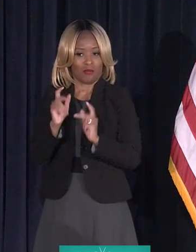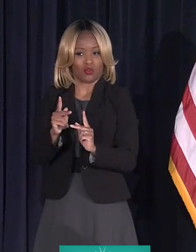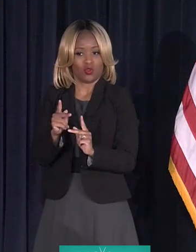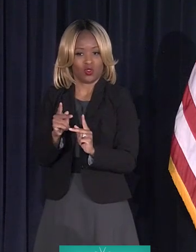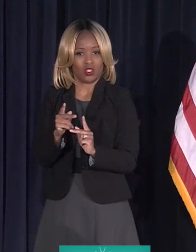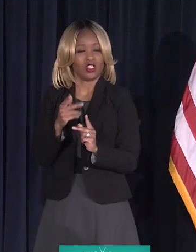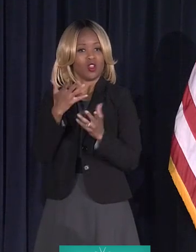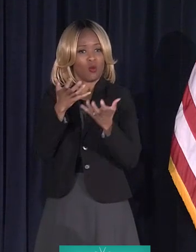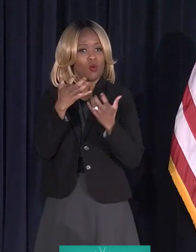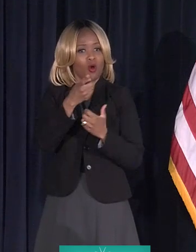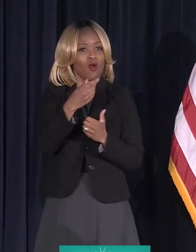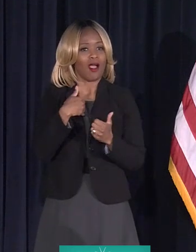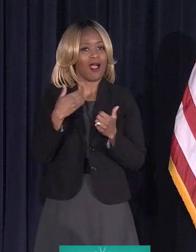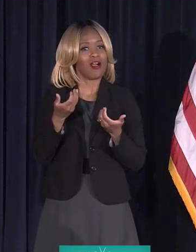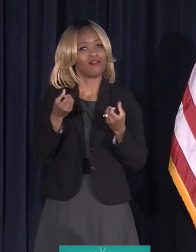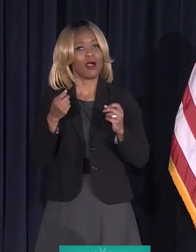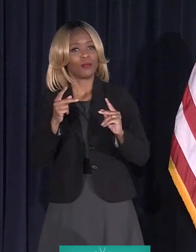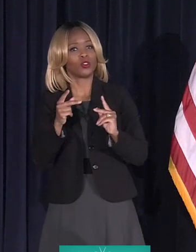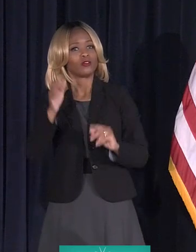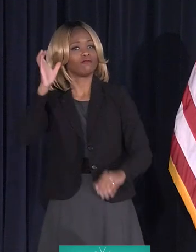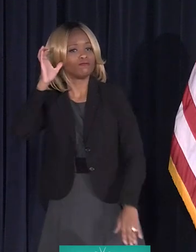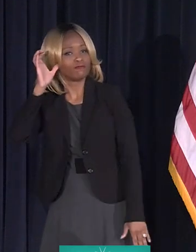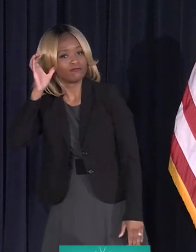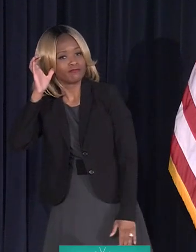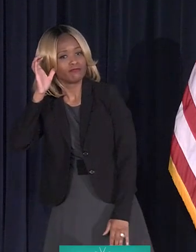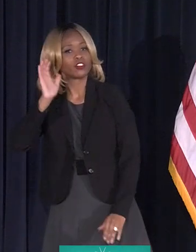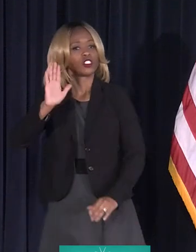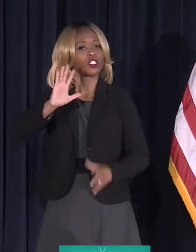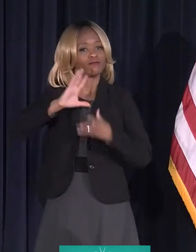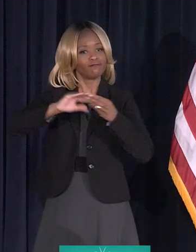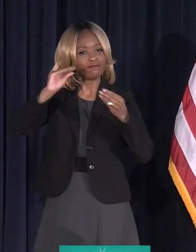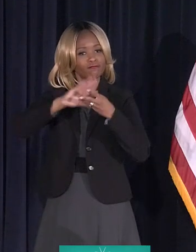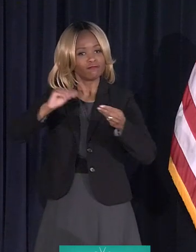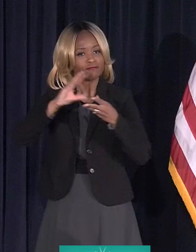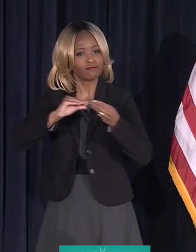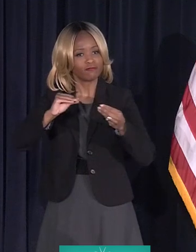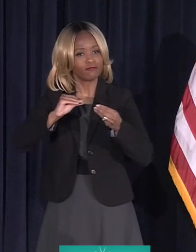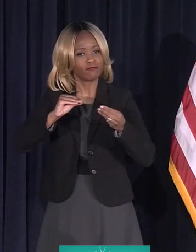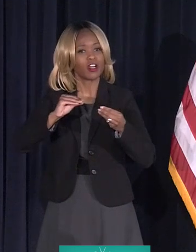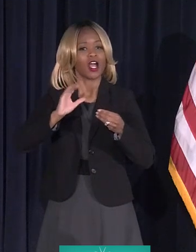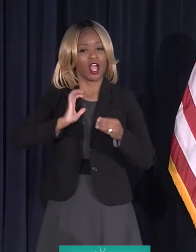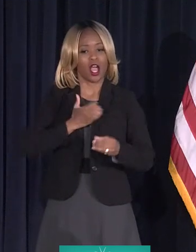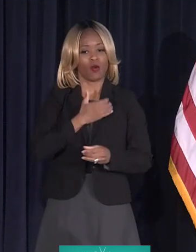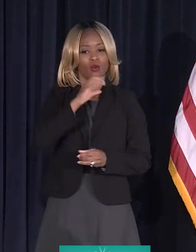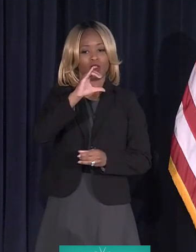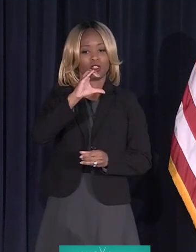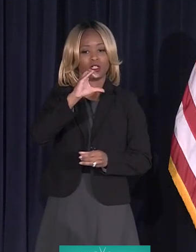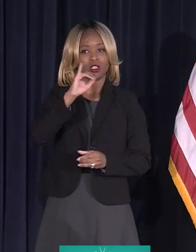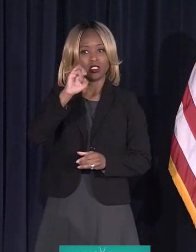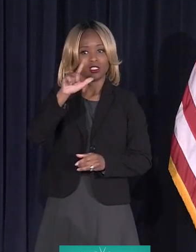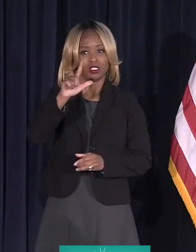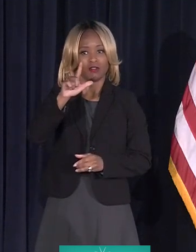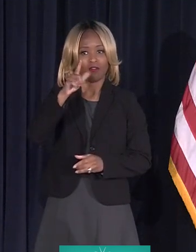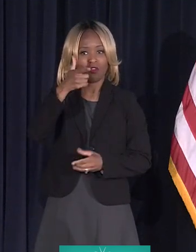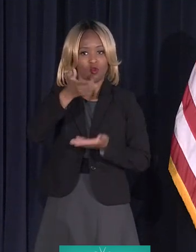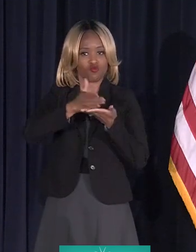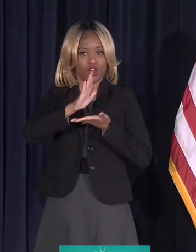want you to get a chance to hear from her yourself, our civil rights director, Charity Deed.